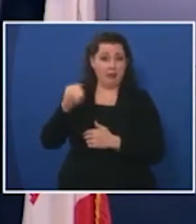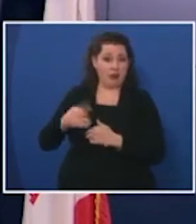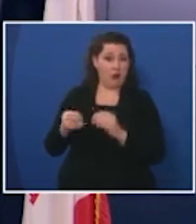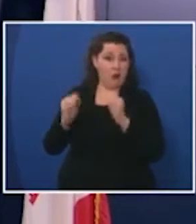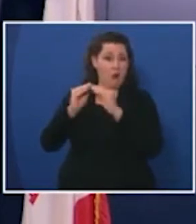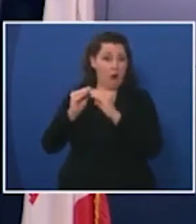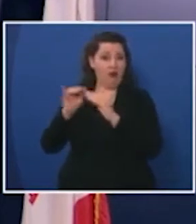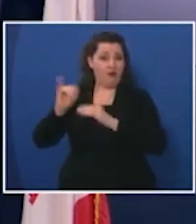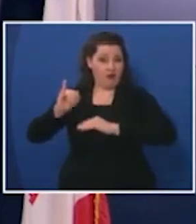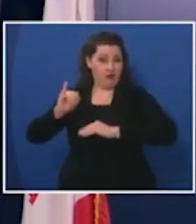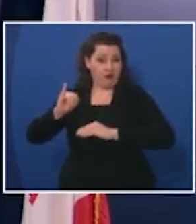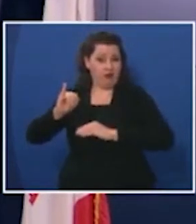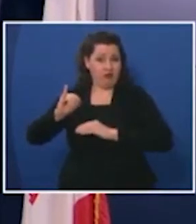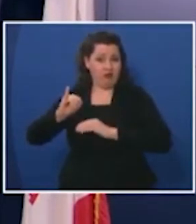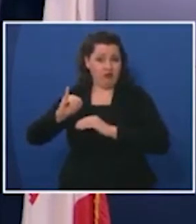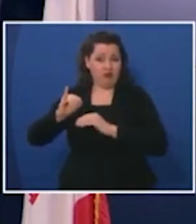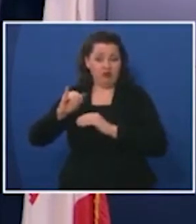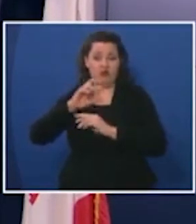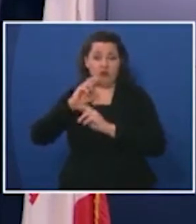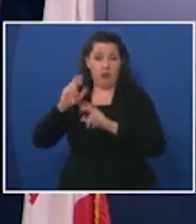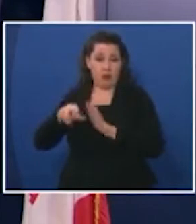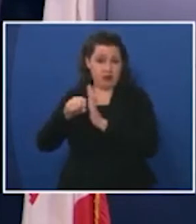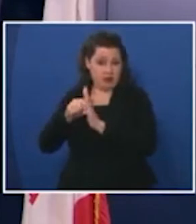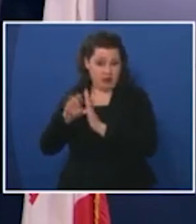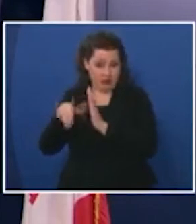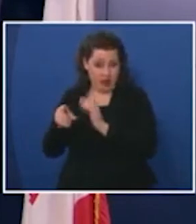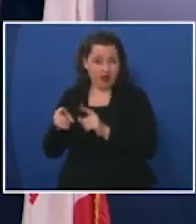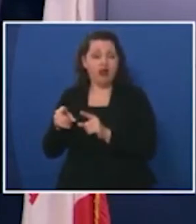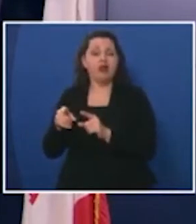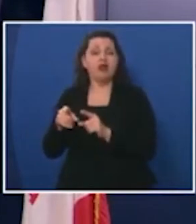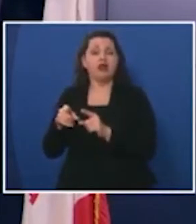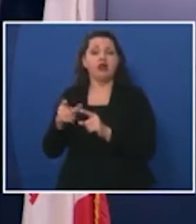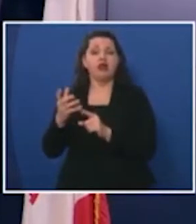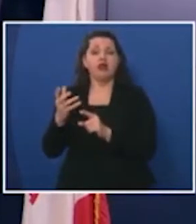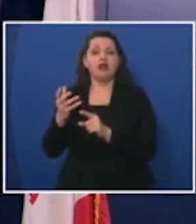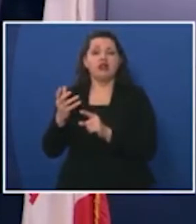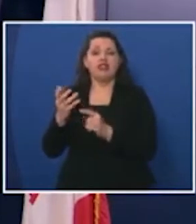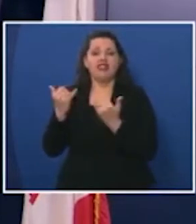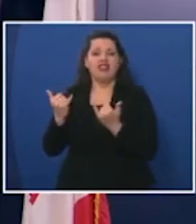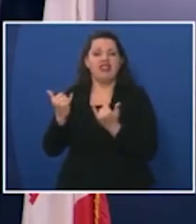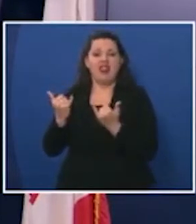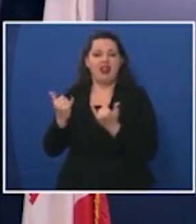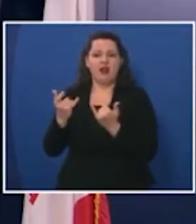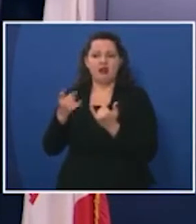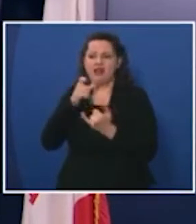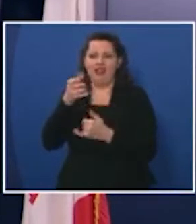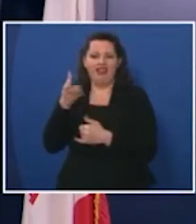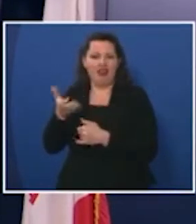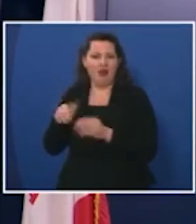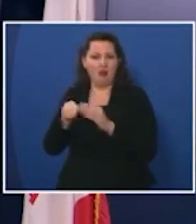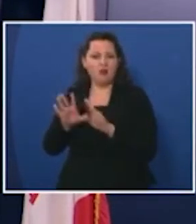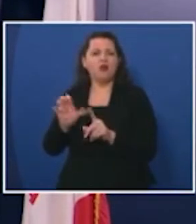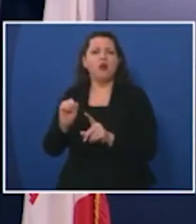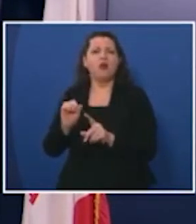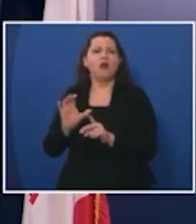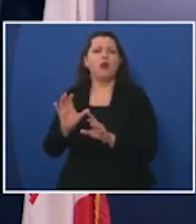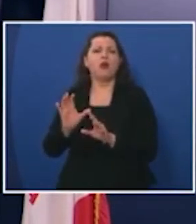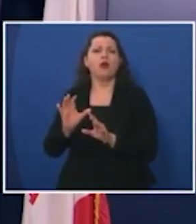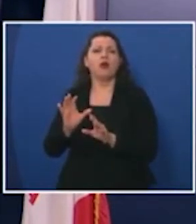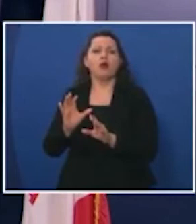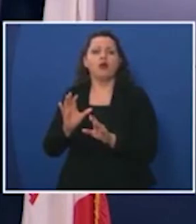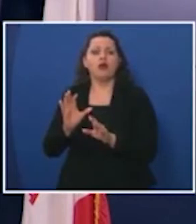infections reporting symptoms etc uh is no longer active i guess my question is